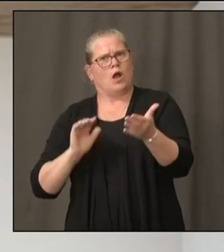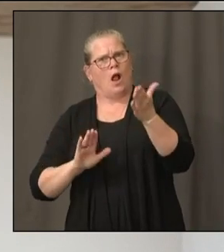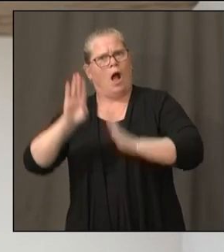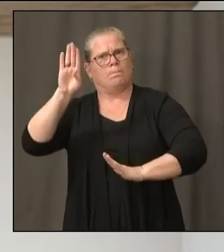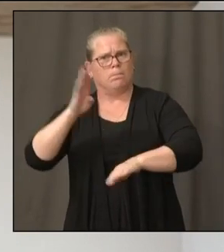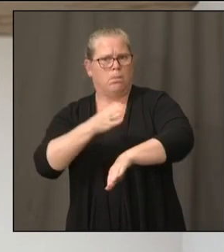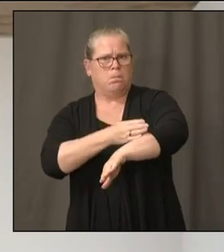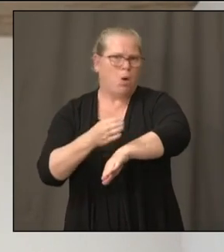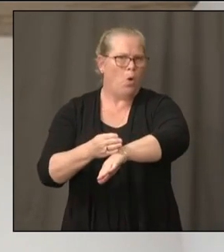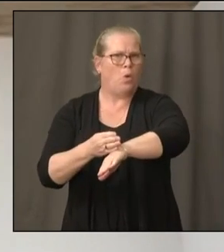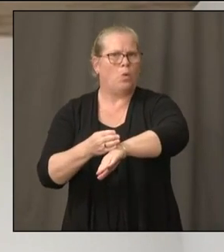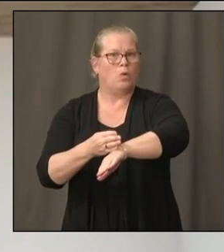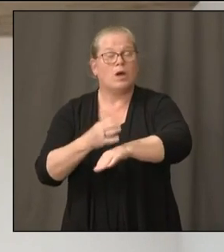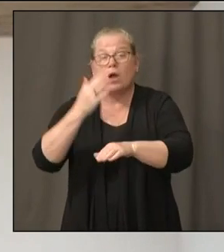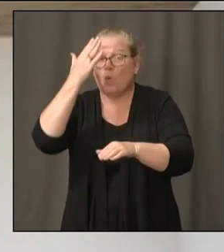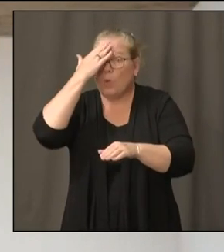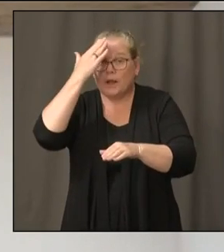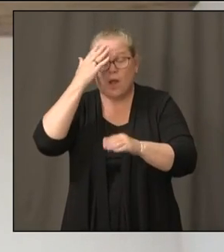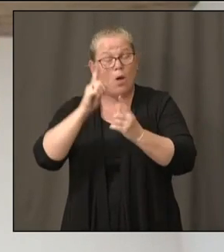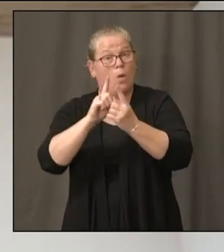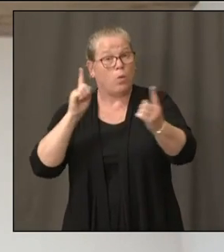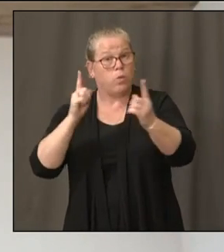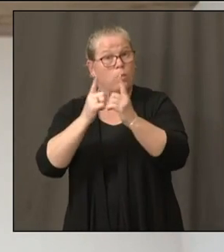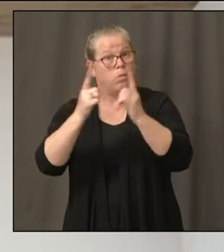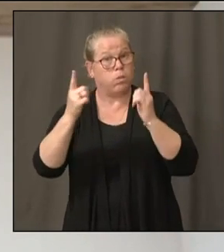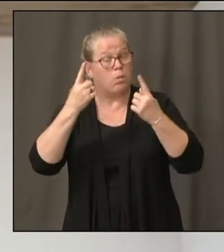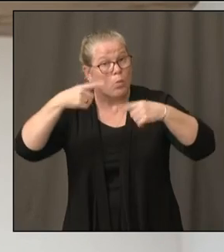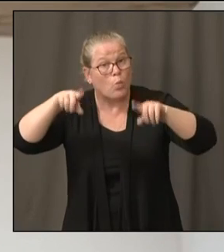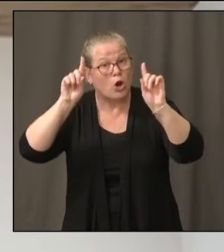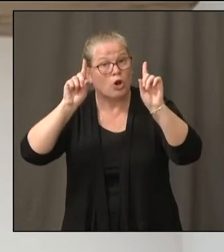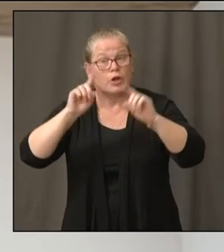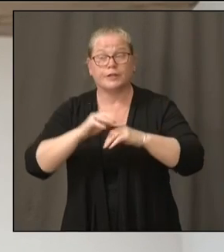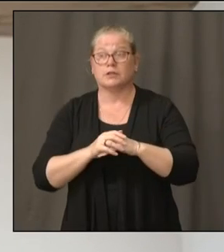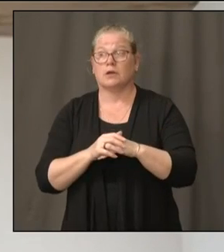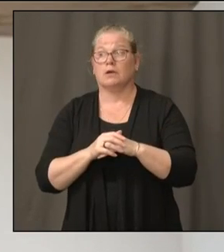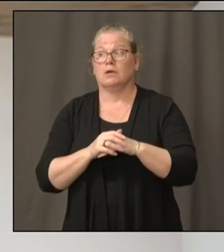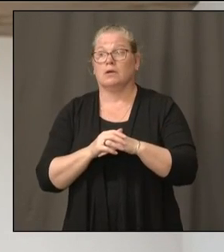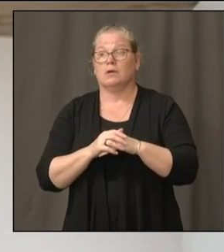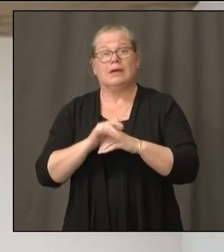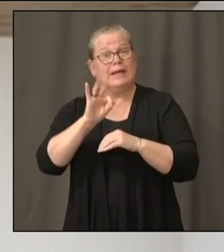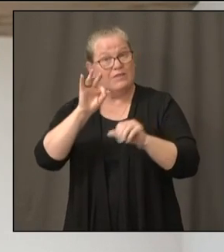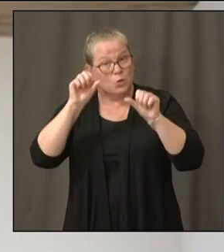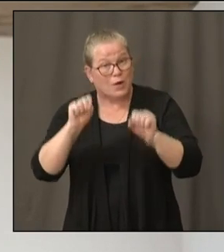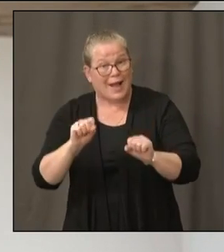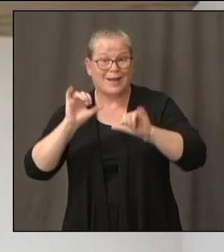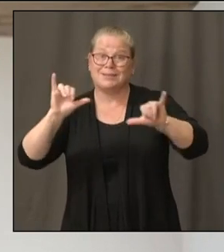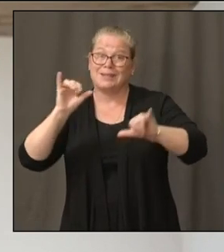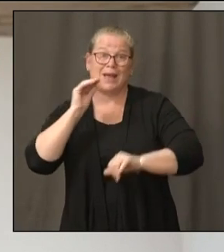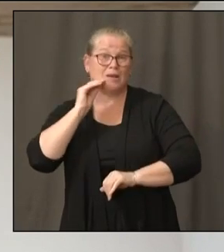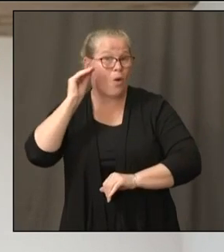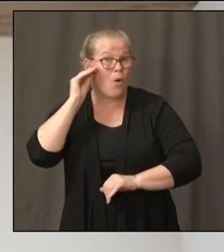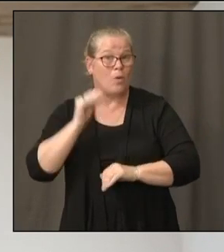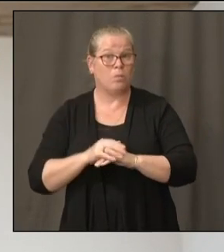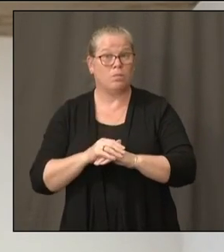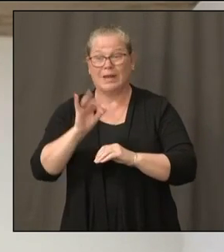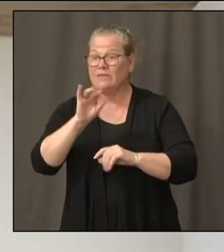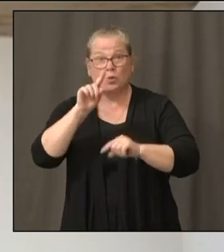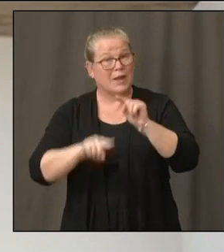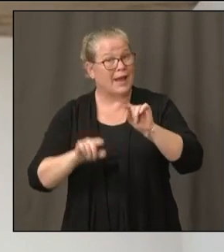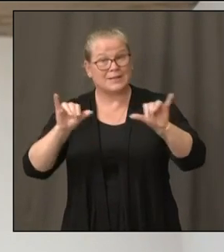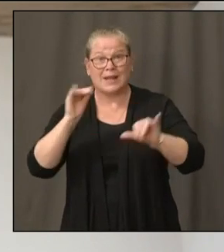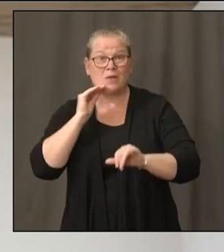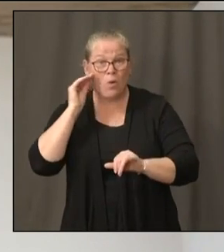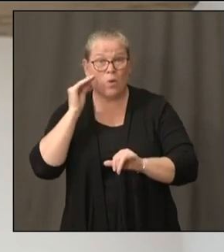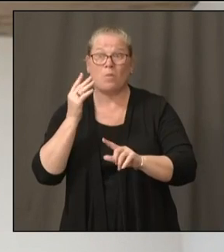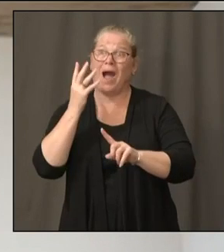social distancing, staying home, if you can, and if you can't, to wear masks,